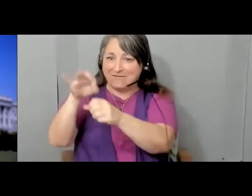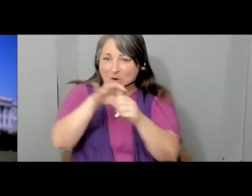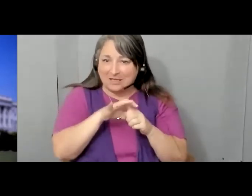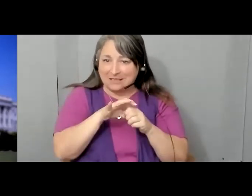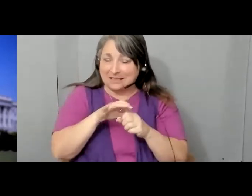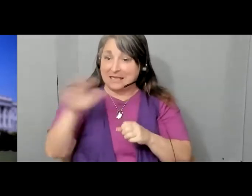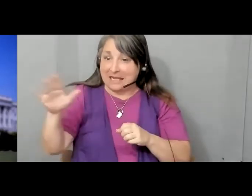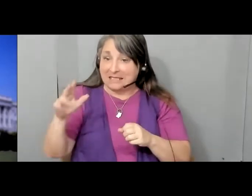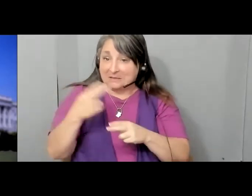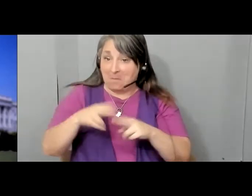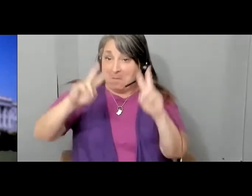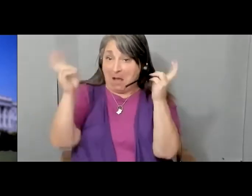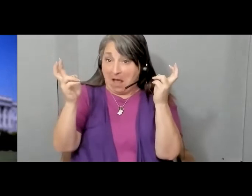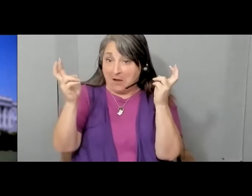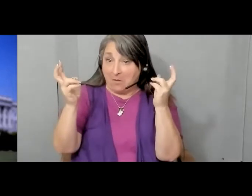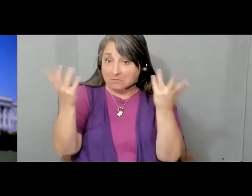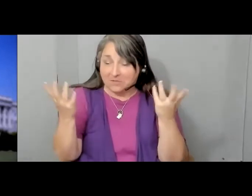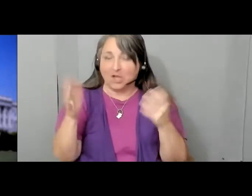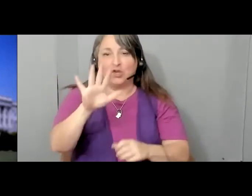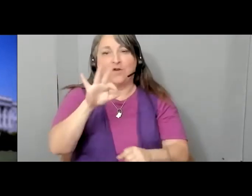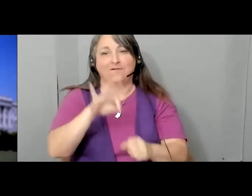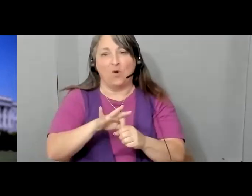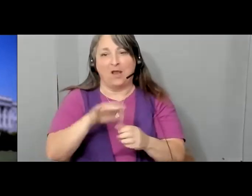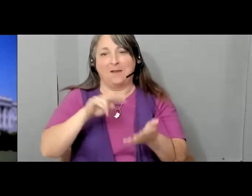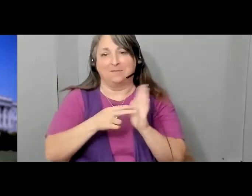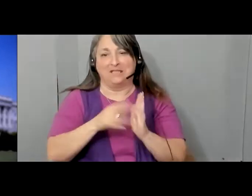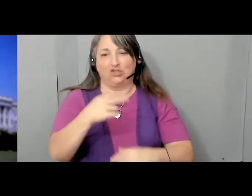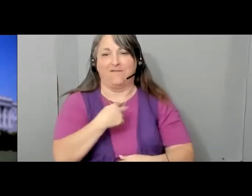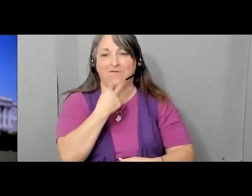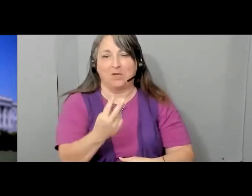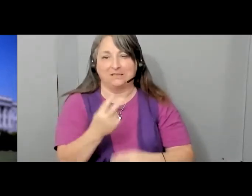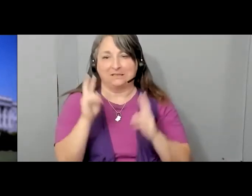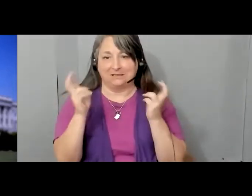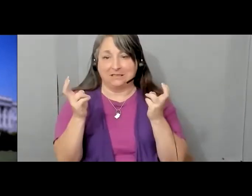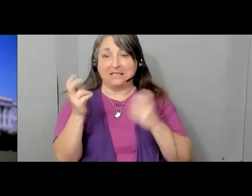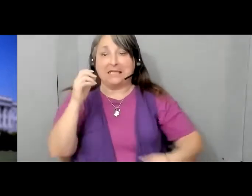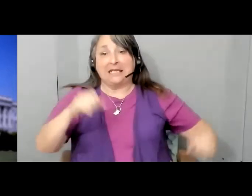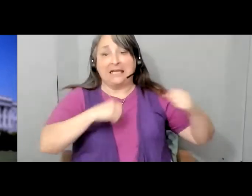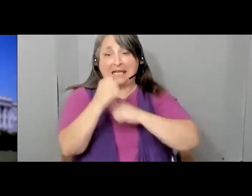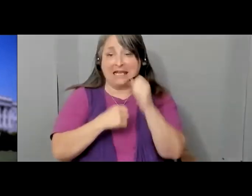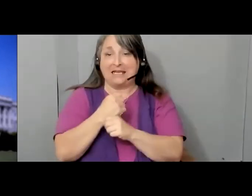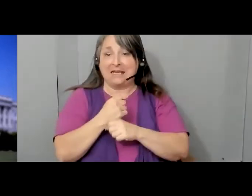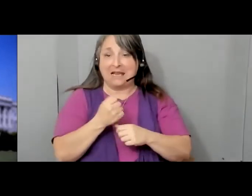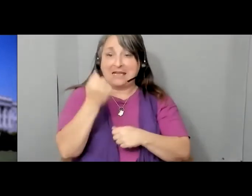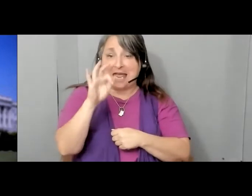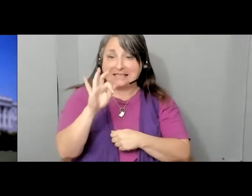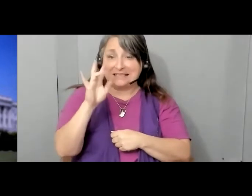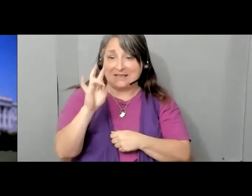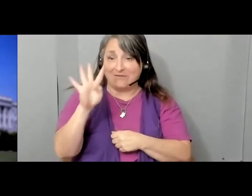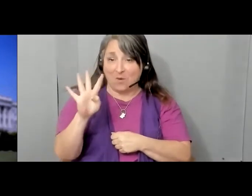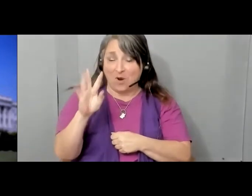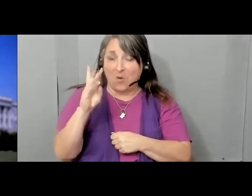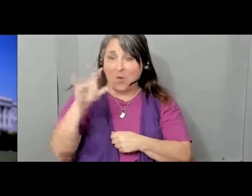His motto was, Voto es Su Voz. Your vote is your voice. In 1974,